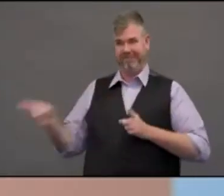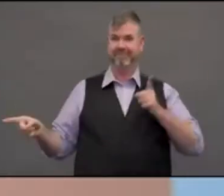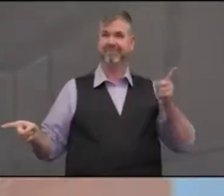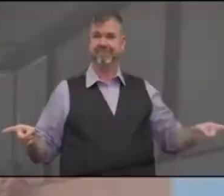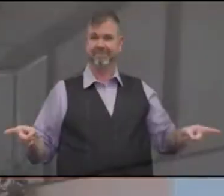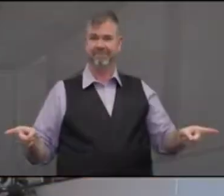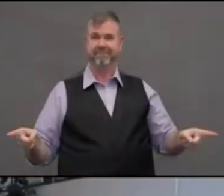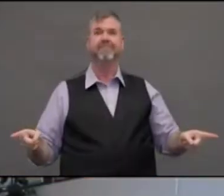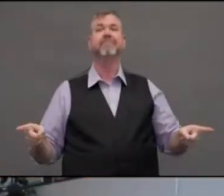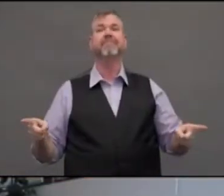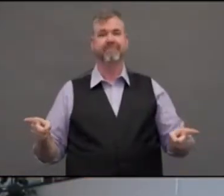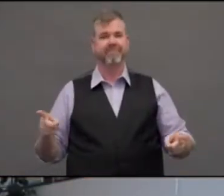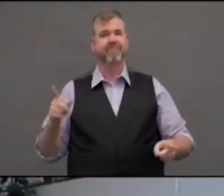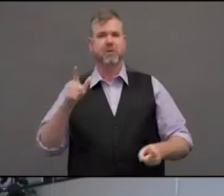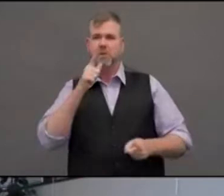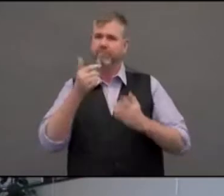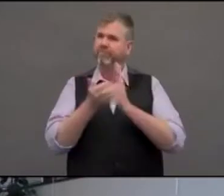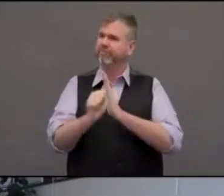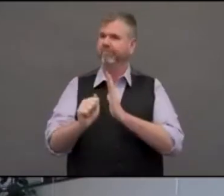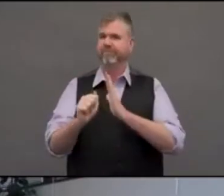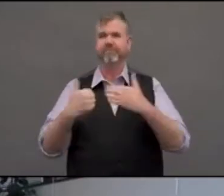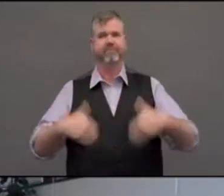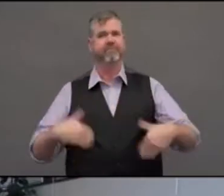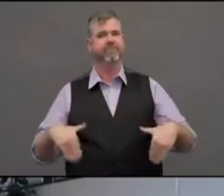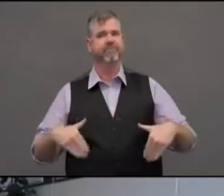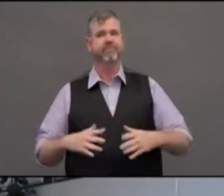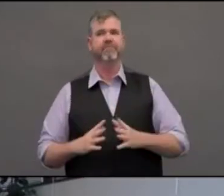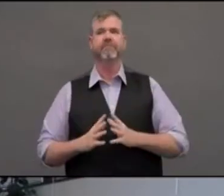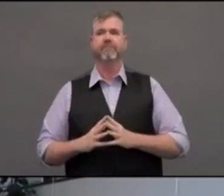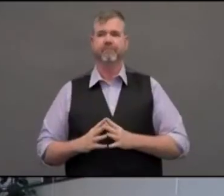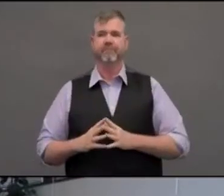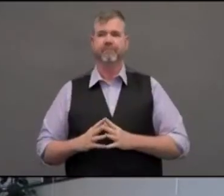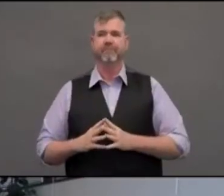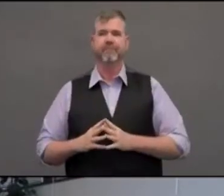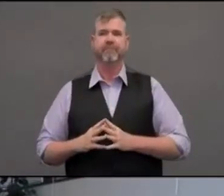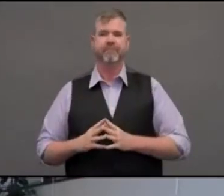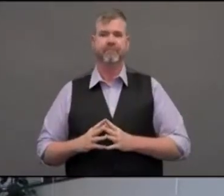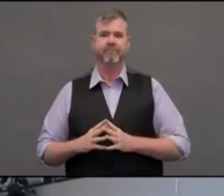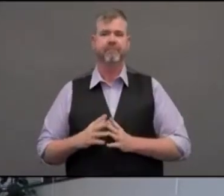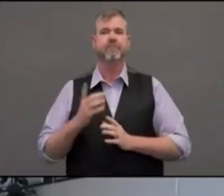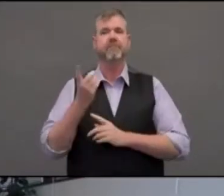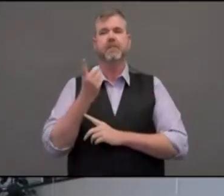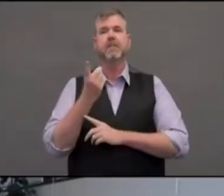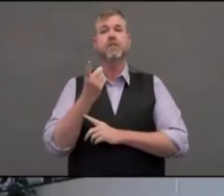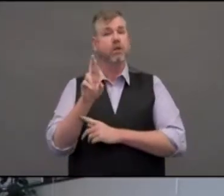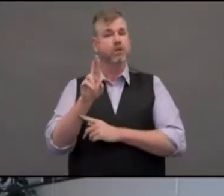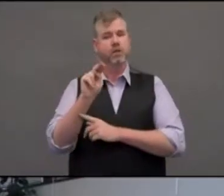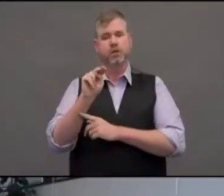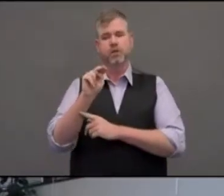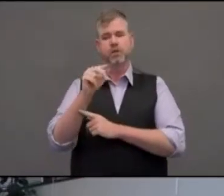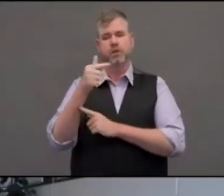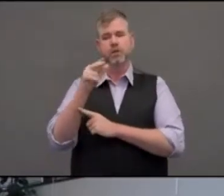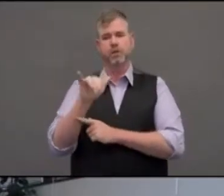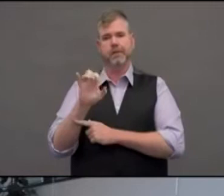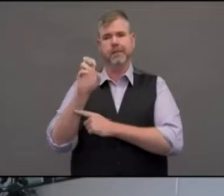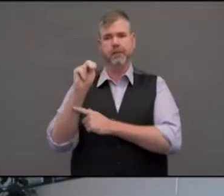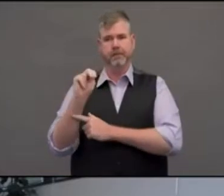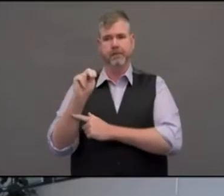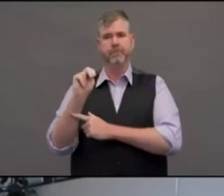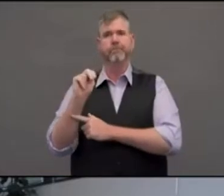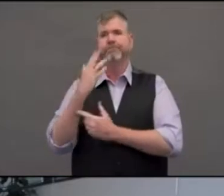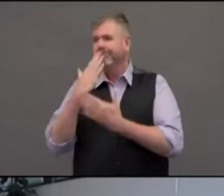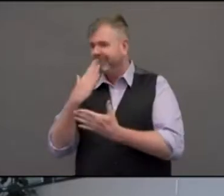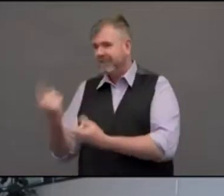Center, the Chief Medical Officer, Dr. Fong Wing. Fong, thank you so much for being here today. And from St. Louis